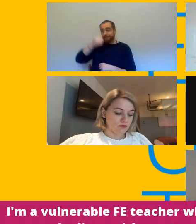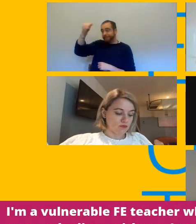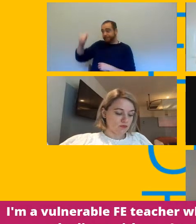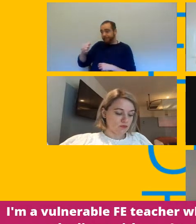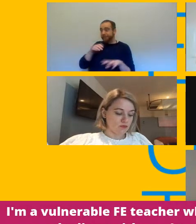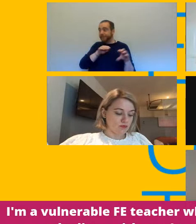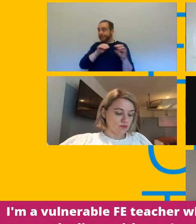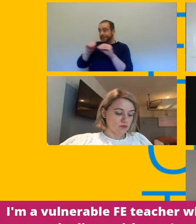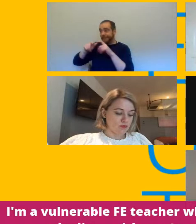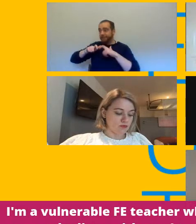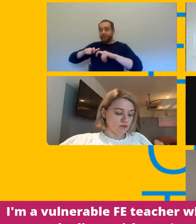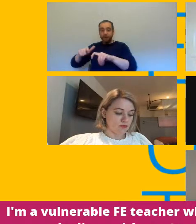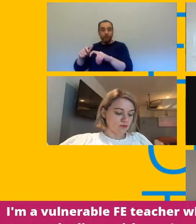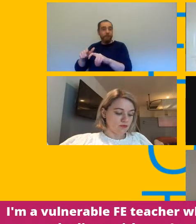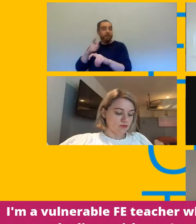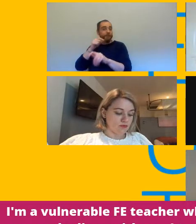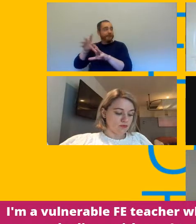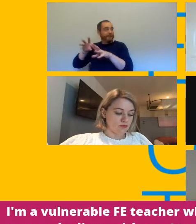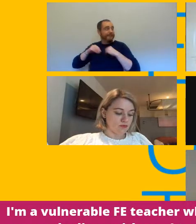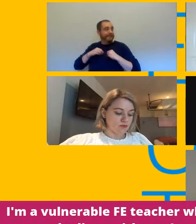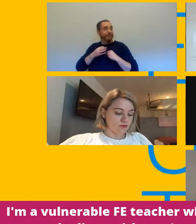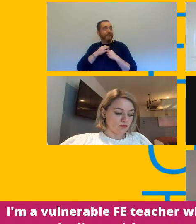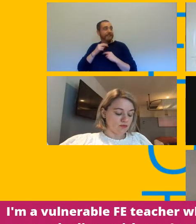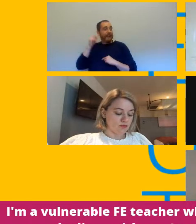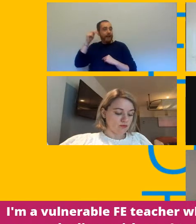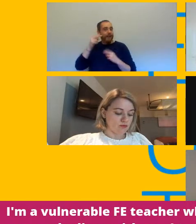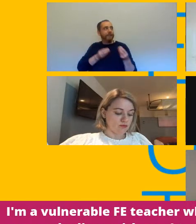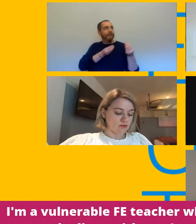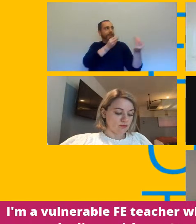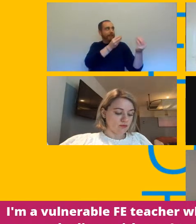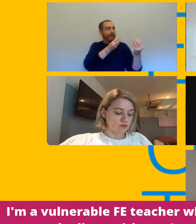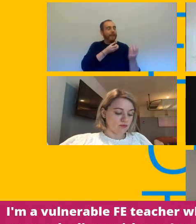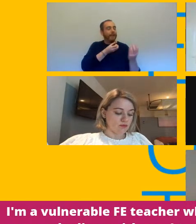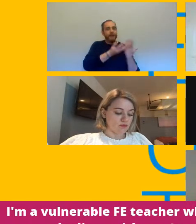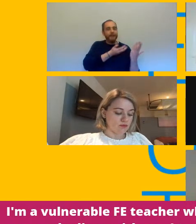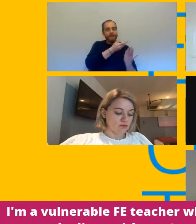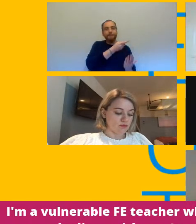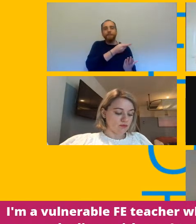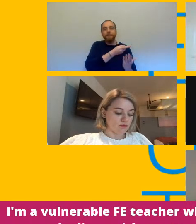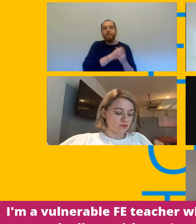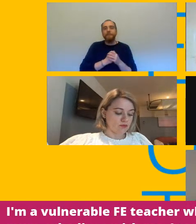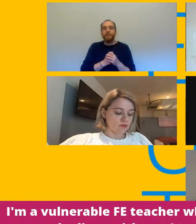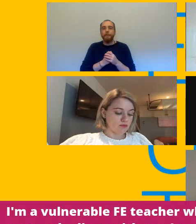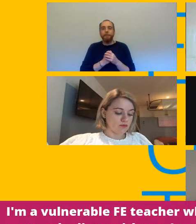thank you alex i can see how they're indicating go ahead old-fashioned style but yeah i'd like it